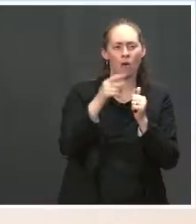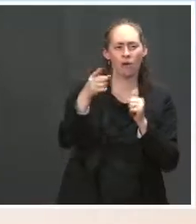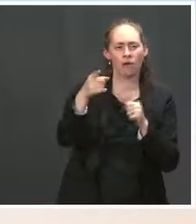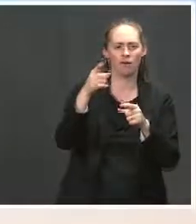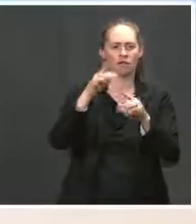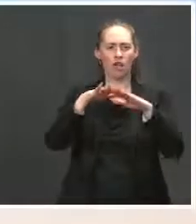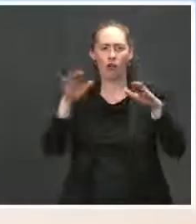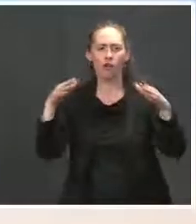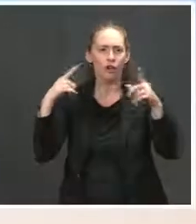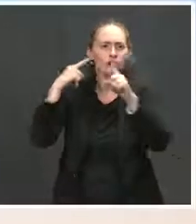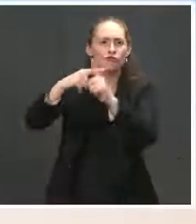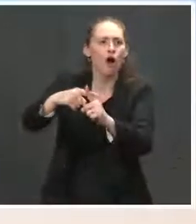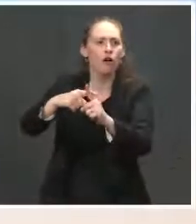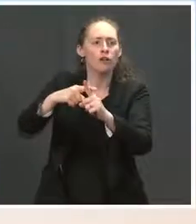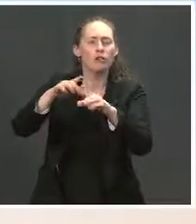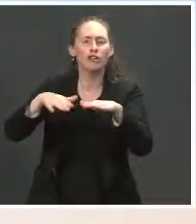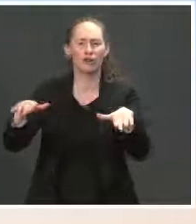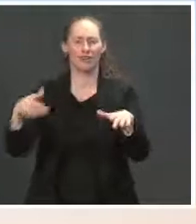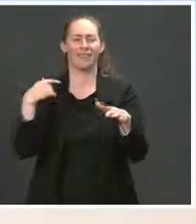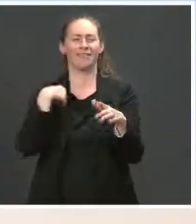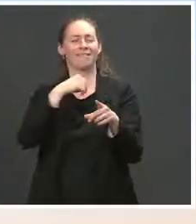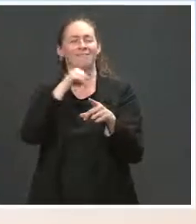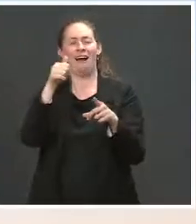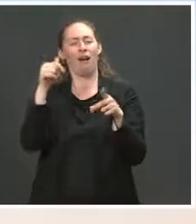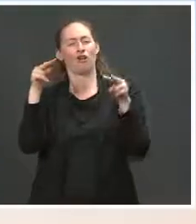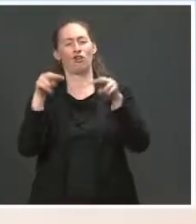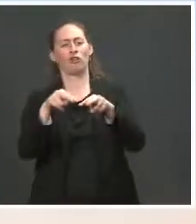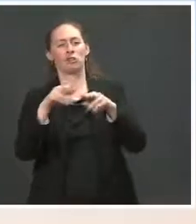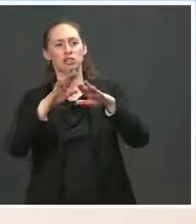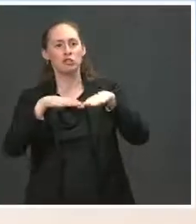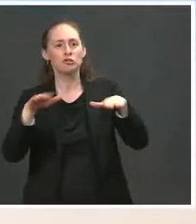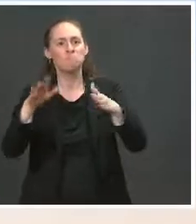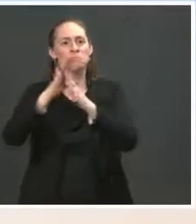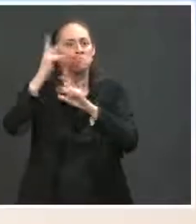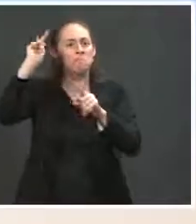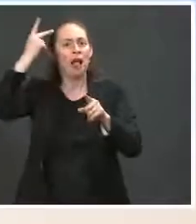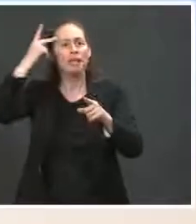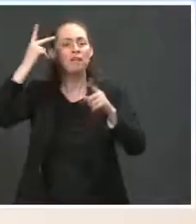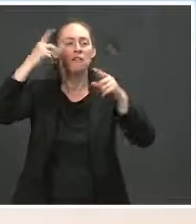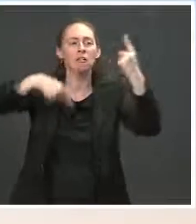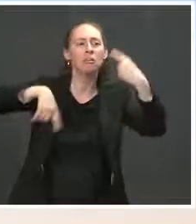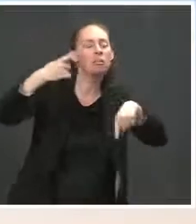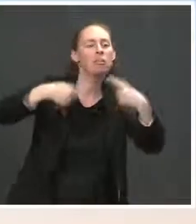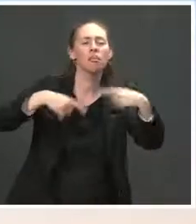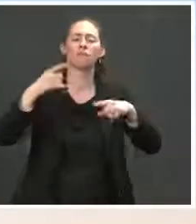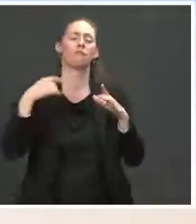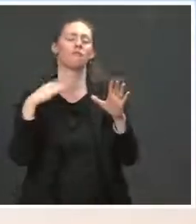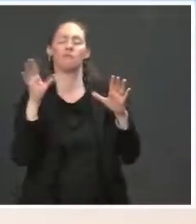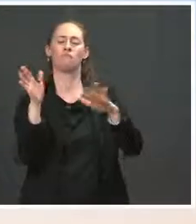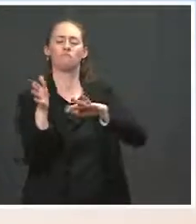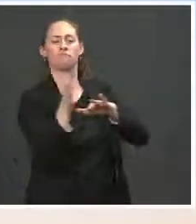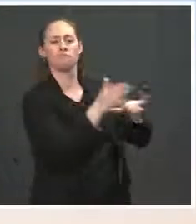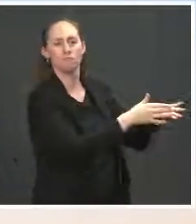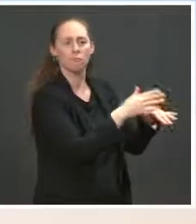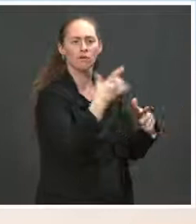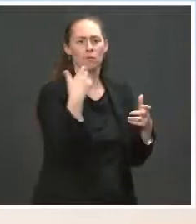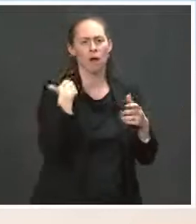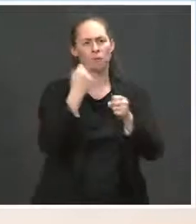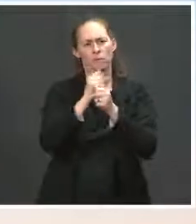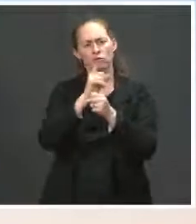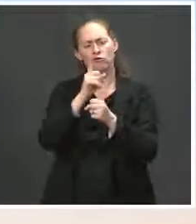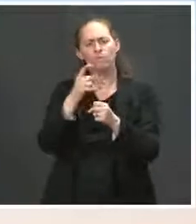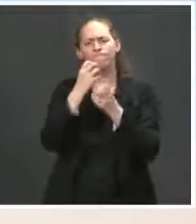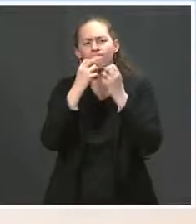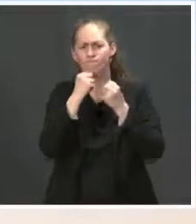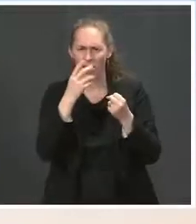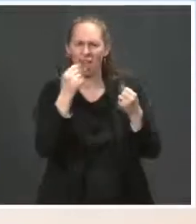that way. And we felt this was the moral right step to take. And we're going to keep working with immigration advocates, with groups out there